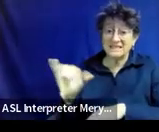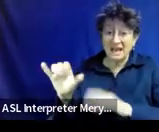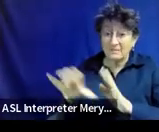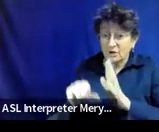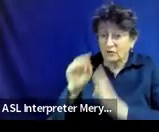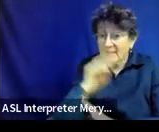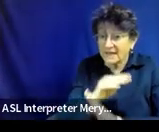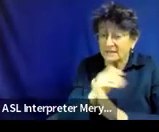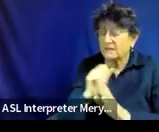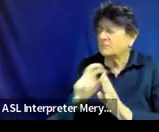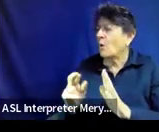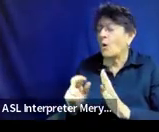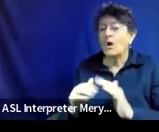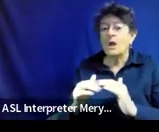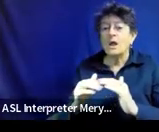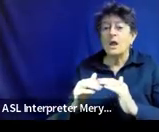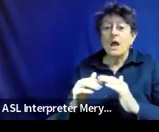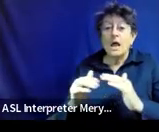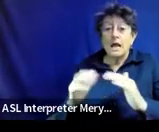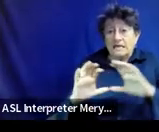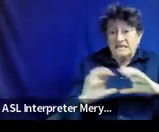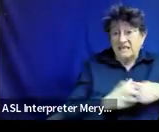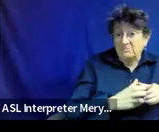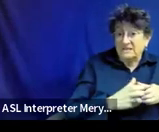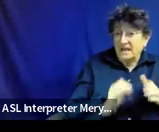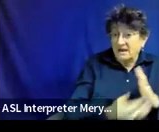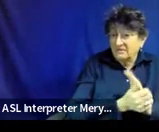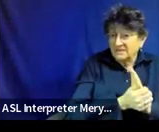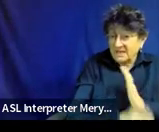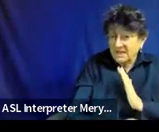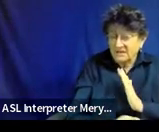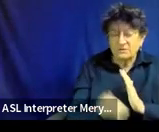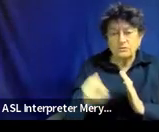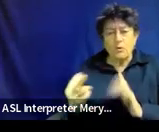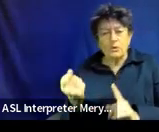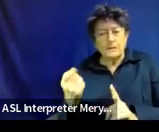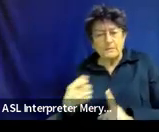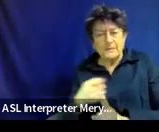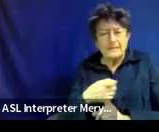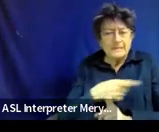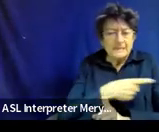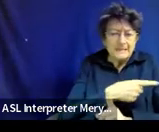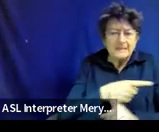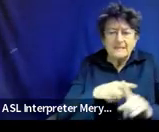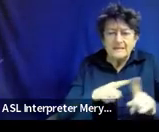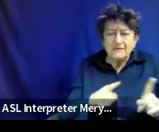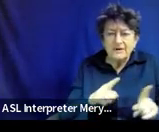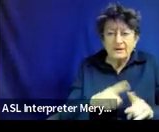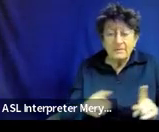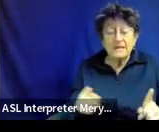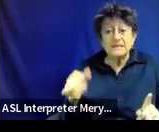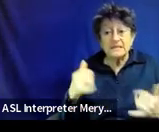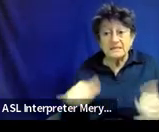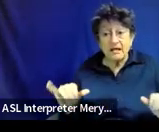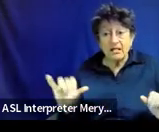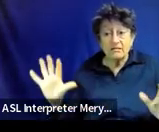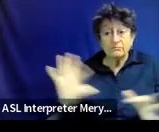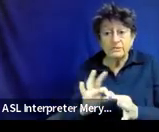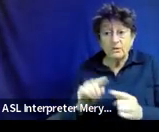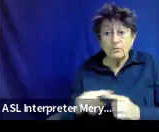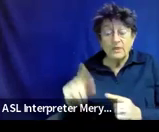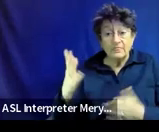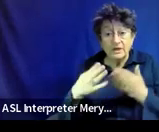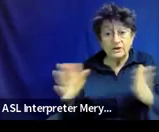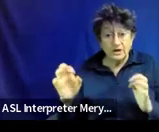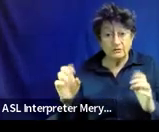subset of skills or like just something a little off, but it's still part of that general curriculum that everyone else is working on, then that really